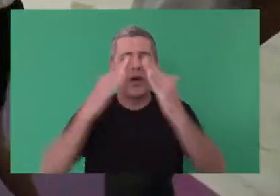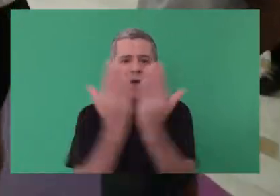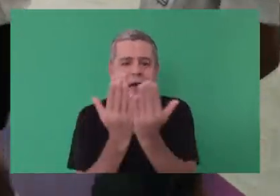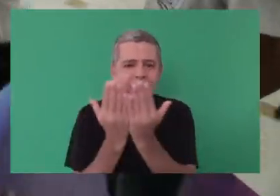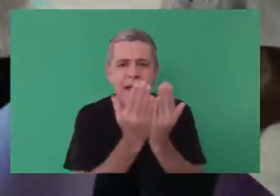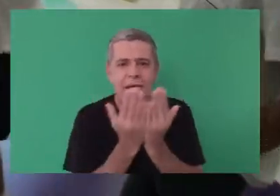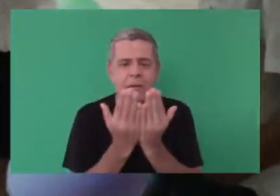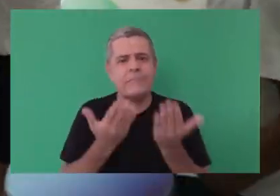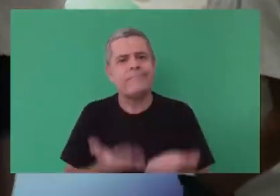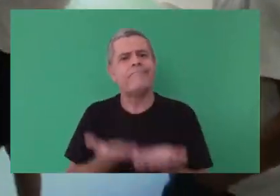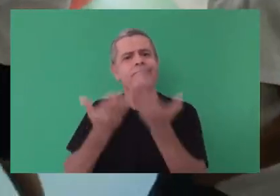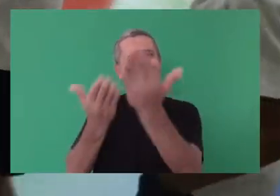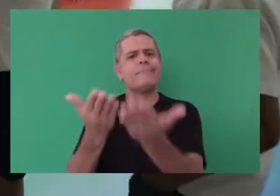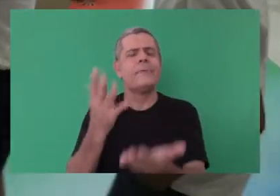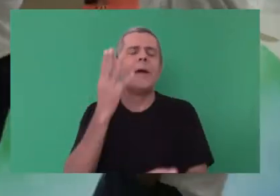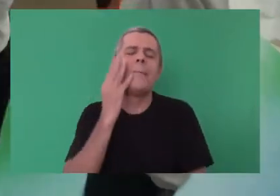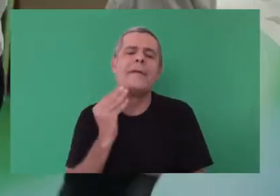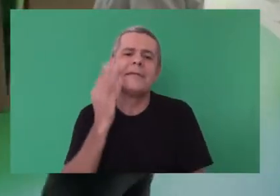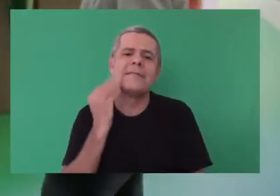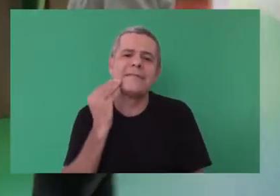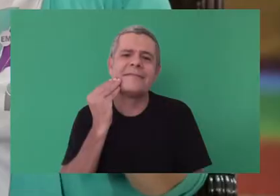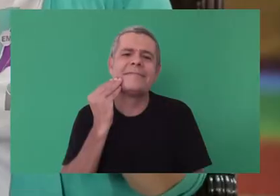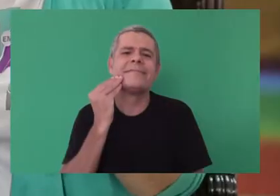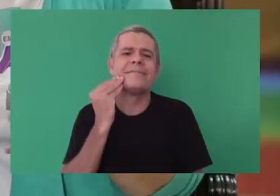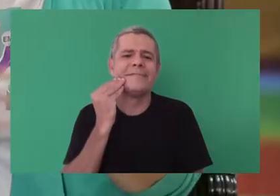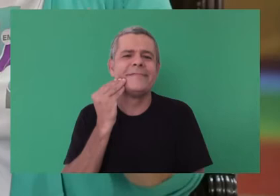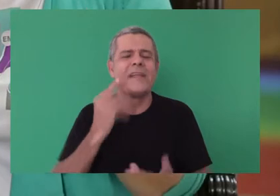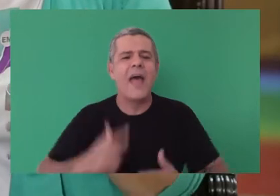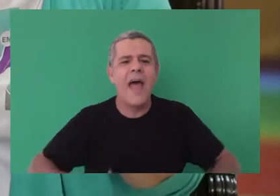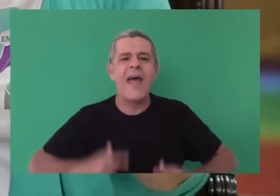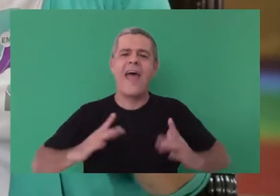interesting experience, that of multiple ways of reading.